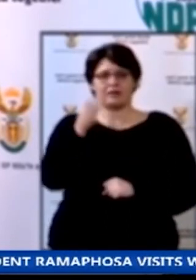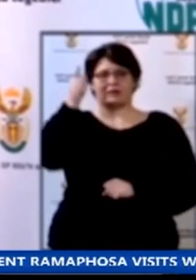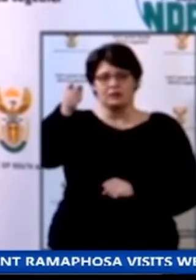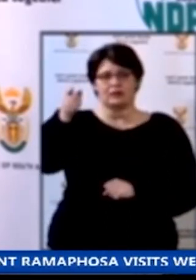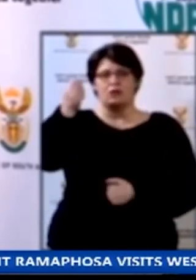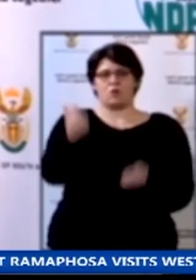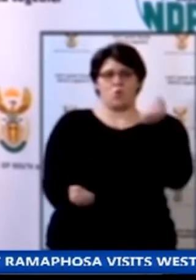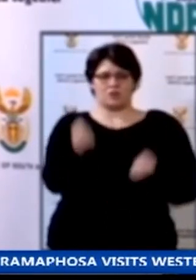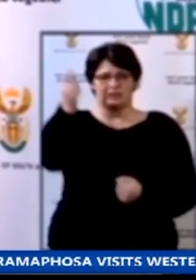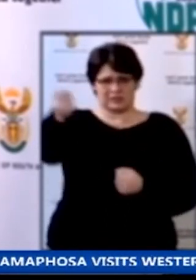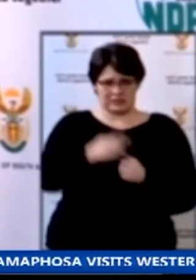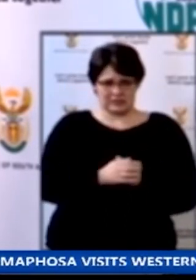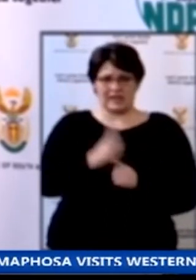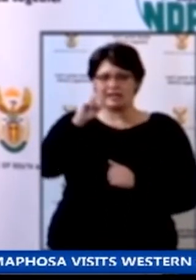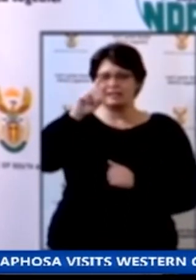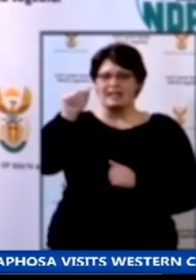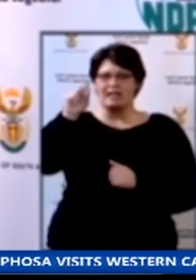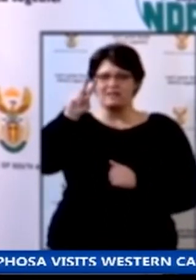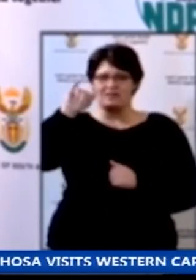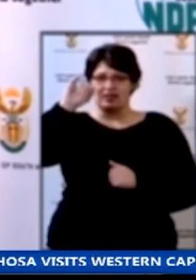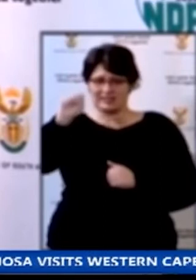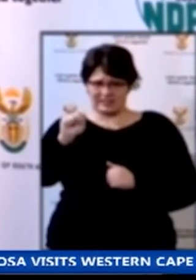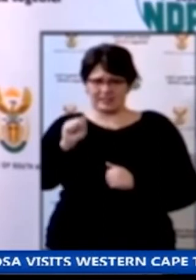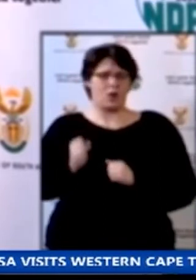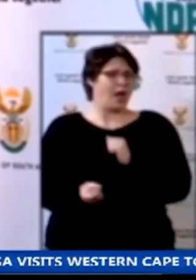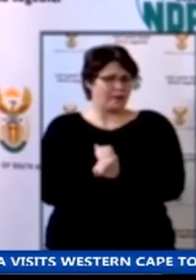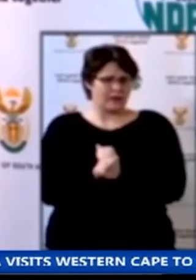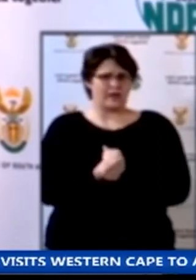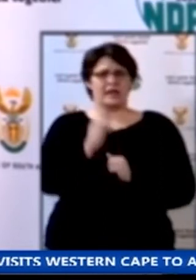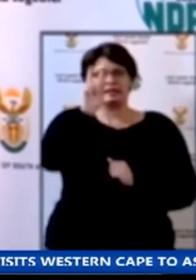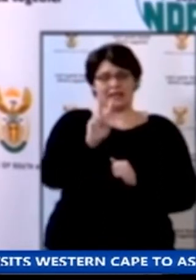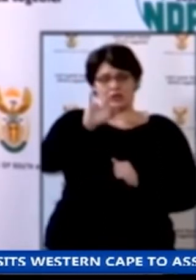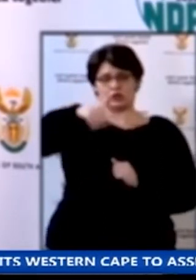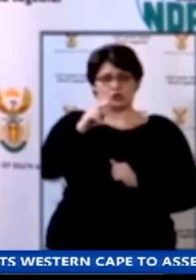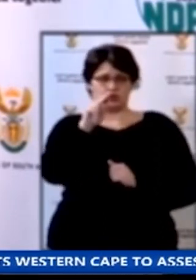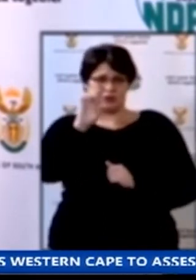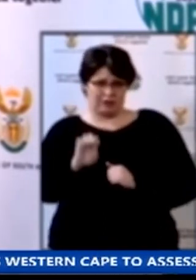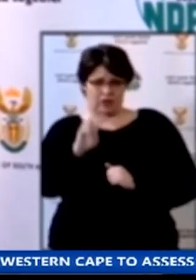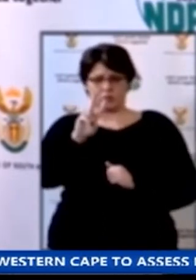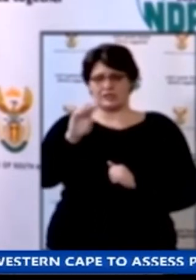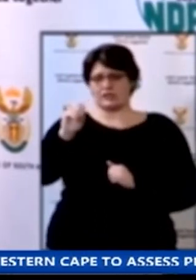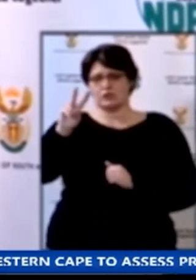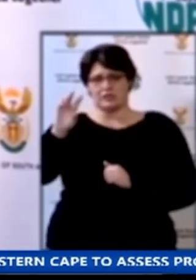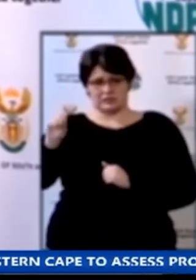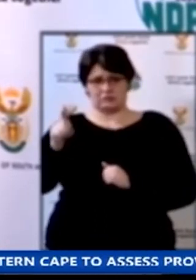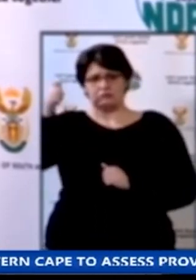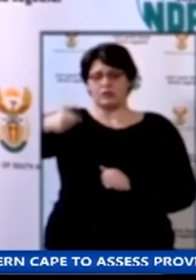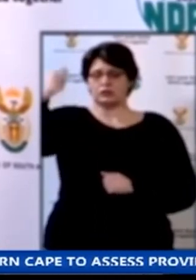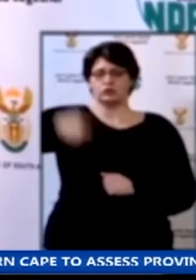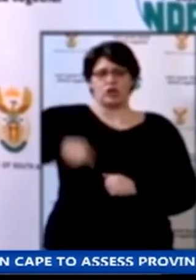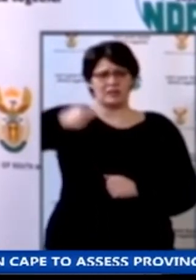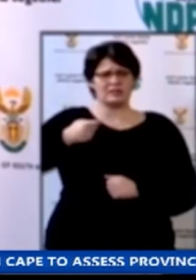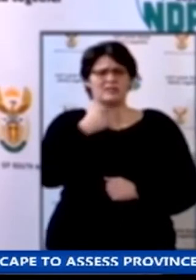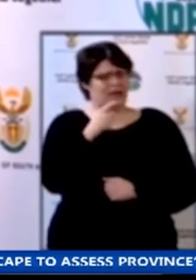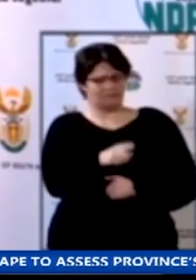Norman Davis on Tuesday the 2nd of June 2020 that judgment declared the COVID